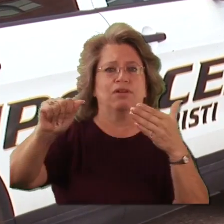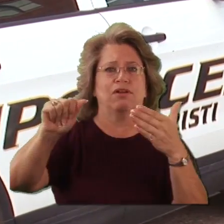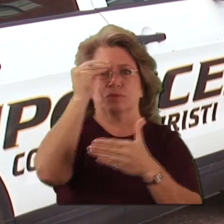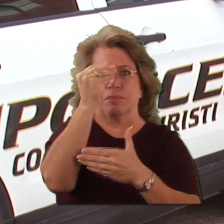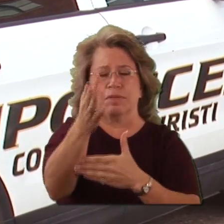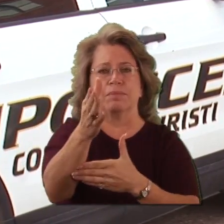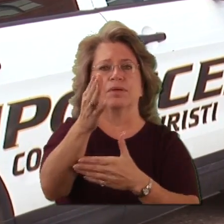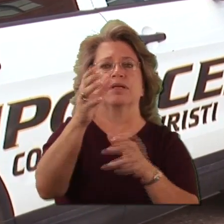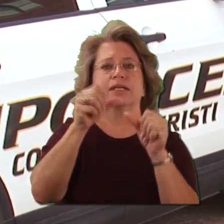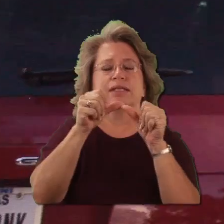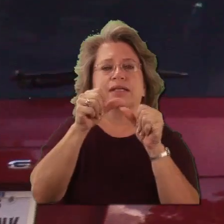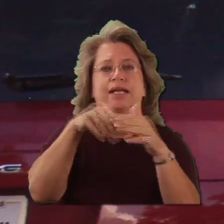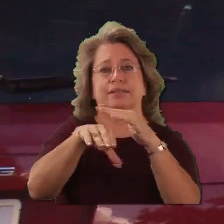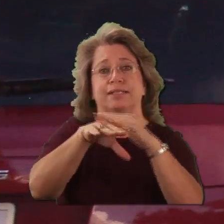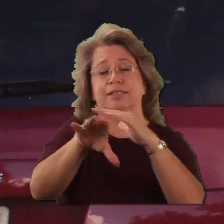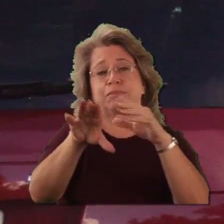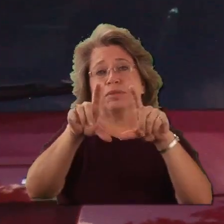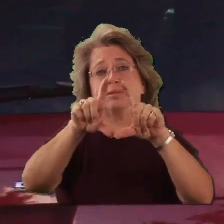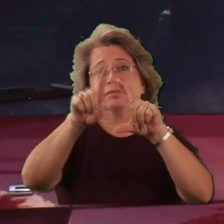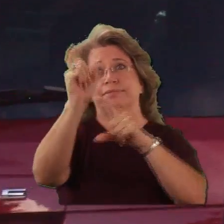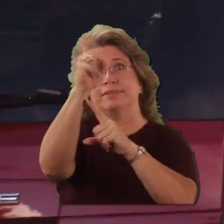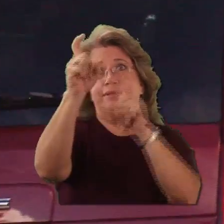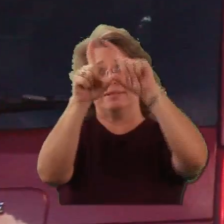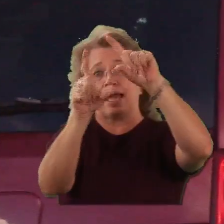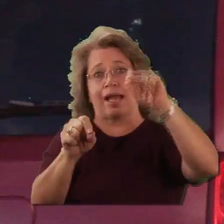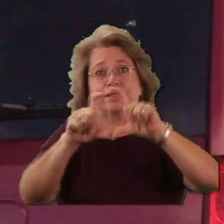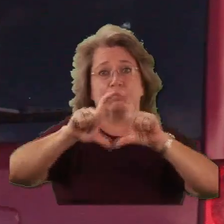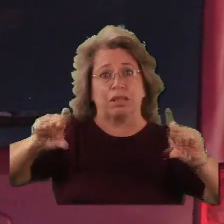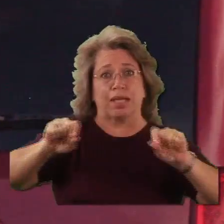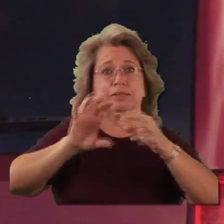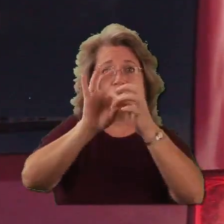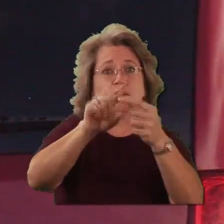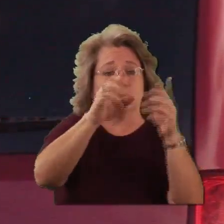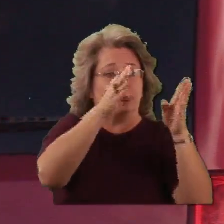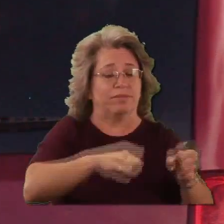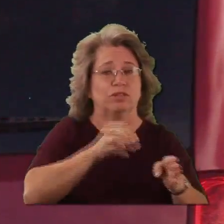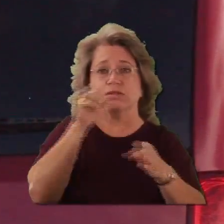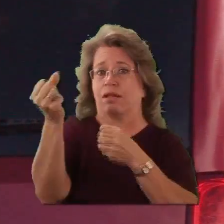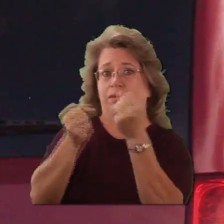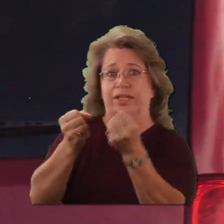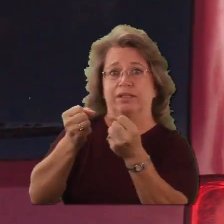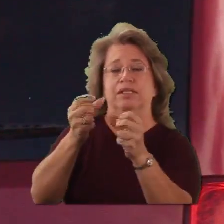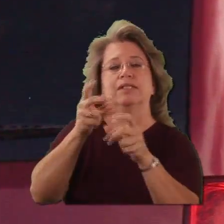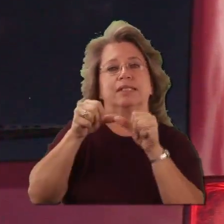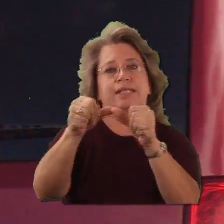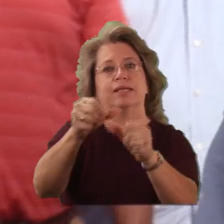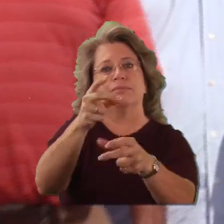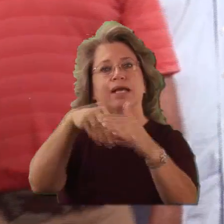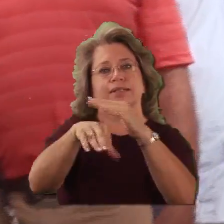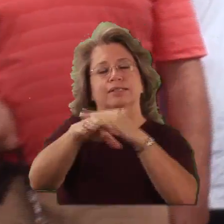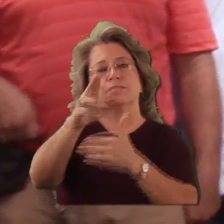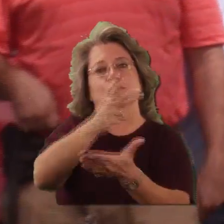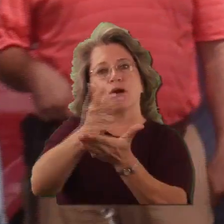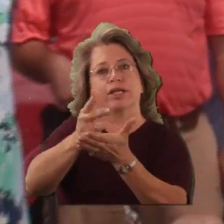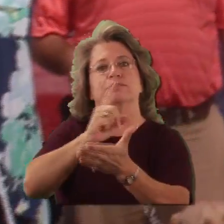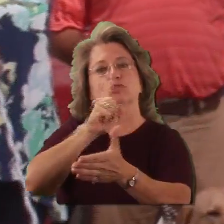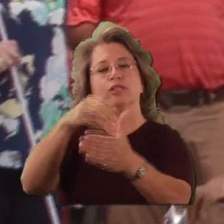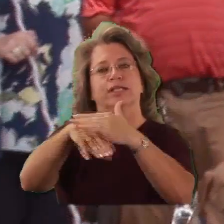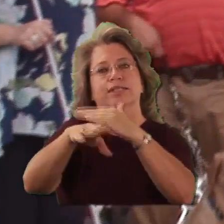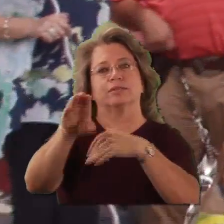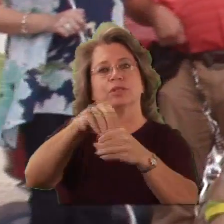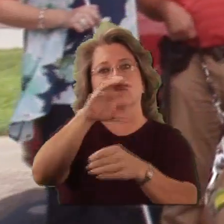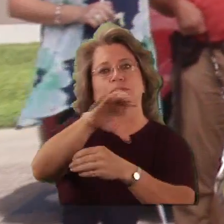$750. Remember that accessible parking tags and plates belong to the individual, not the vehicle. Let's keep accessible parking